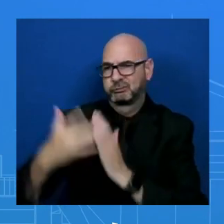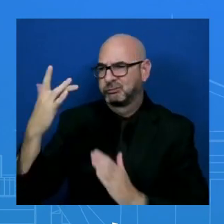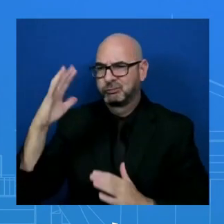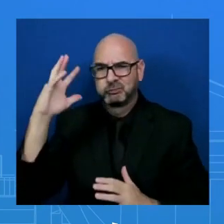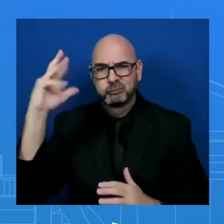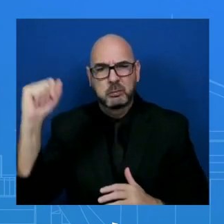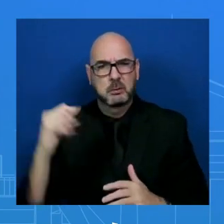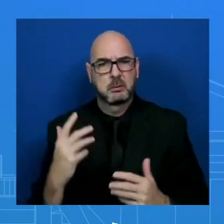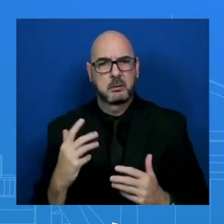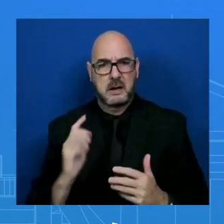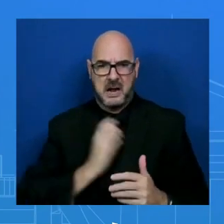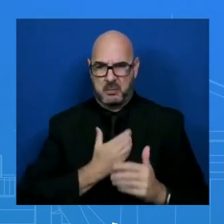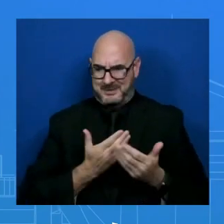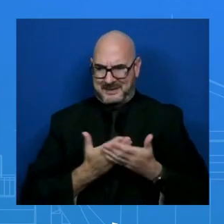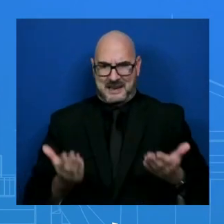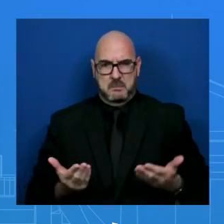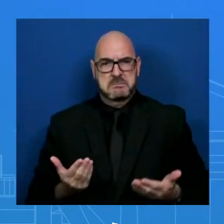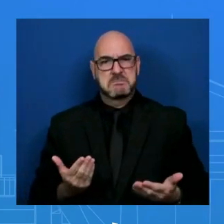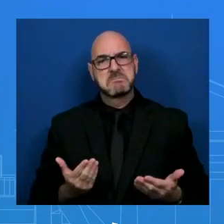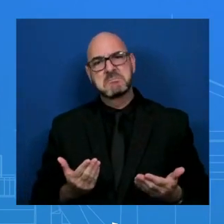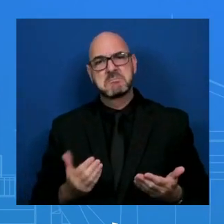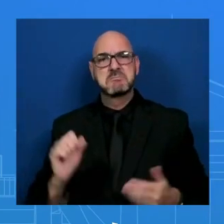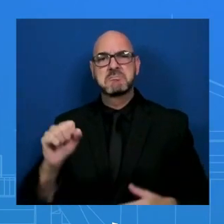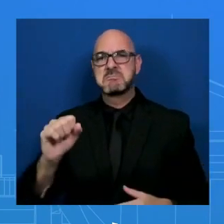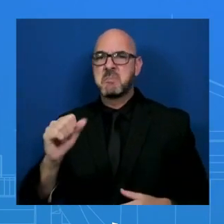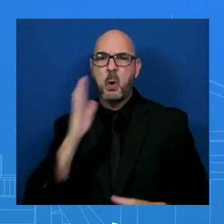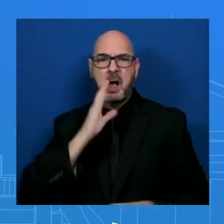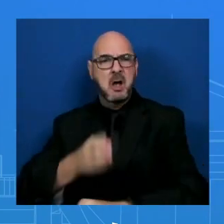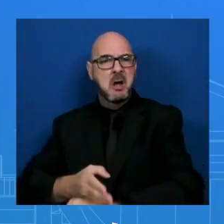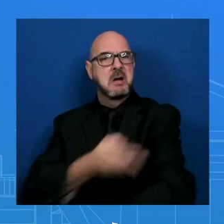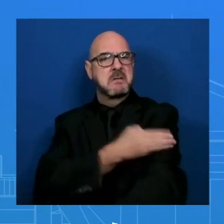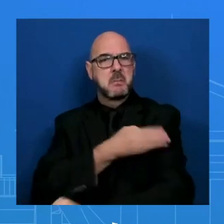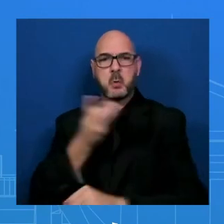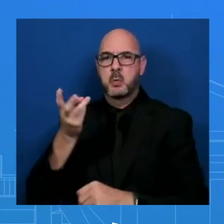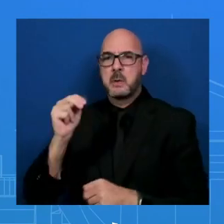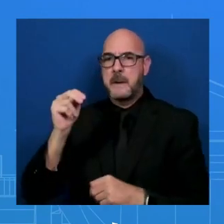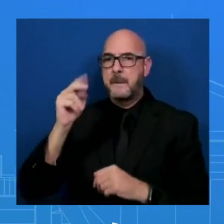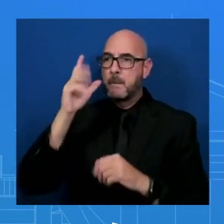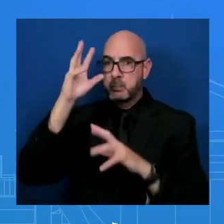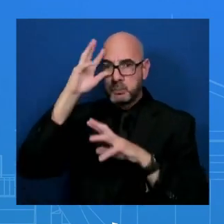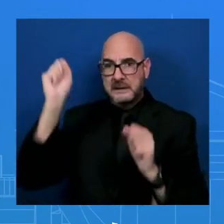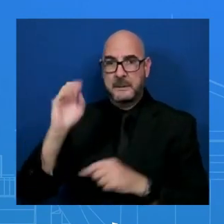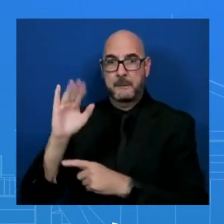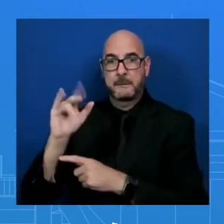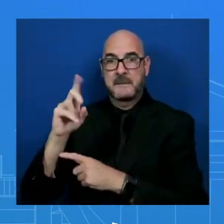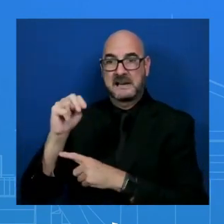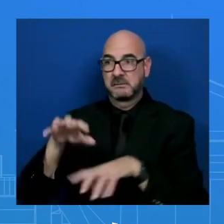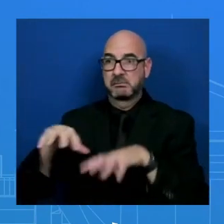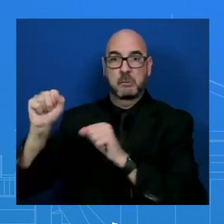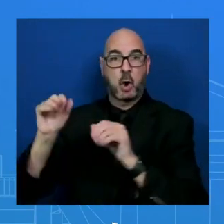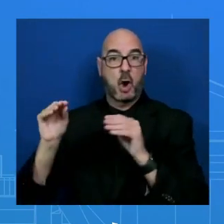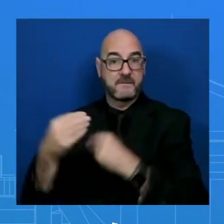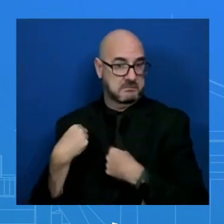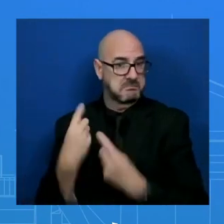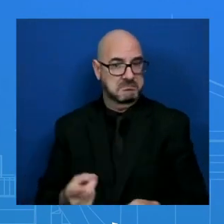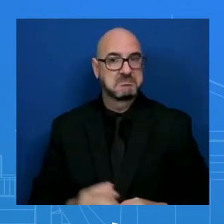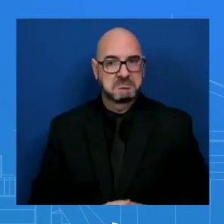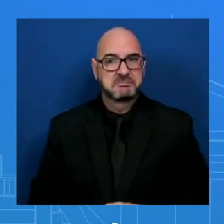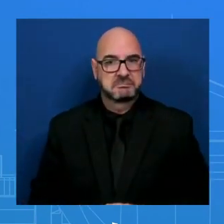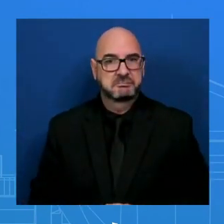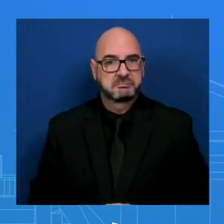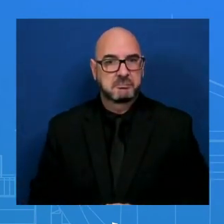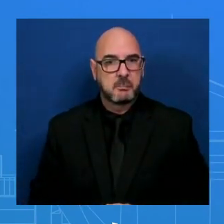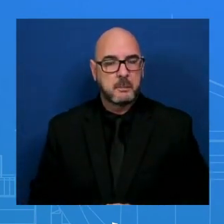than we found it by the time President Biden exits this office. Yeah. Thanks, Jake. I want to return to the Ukraine supplemental.